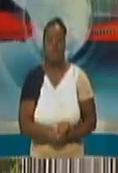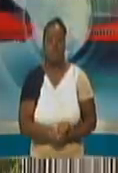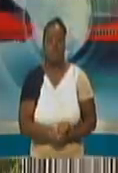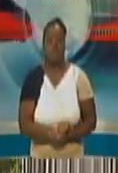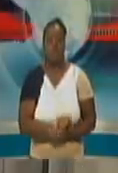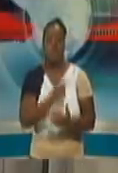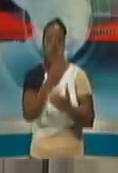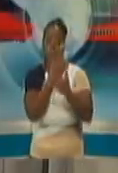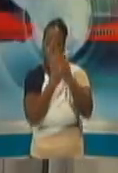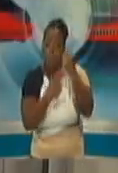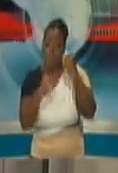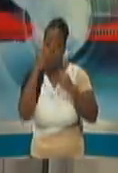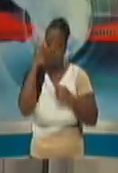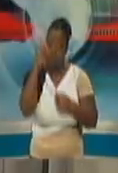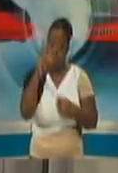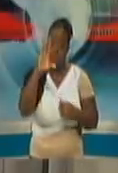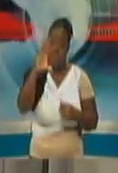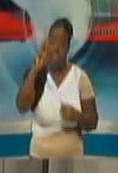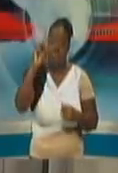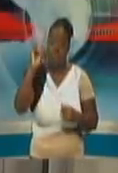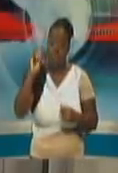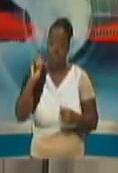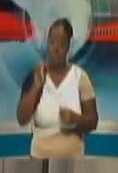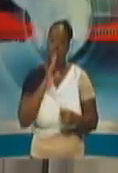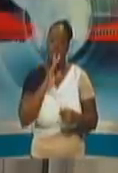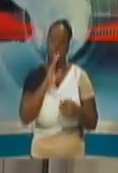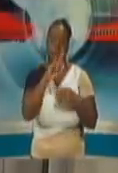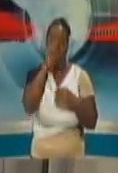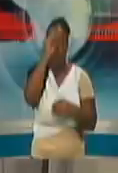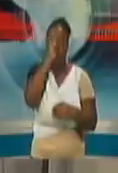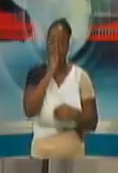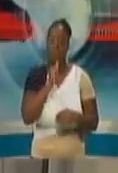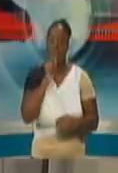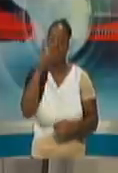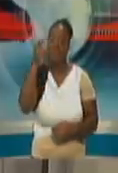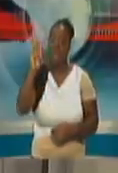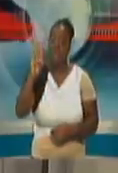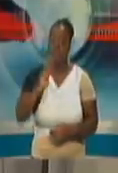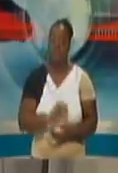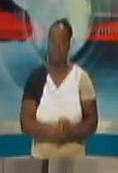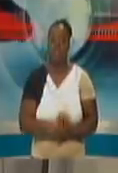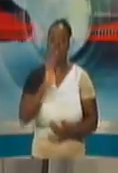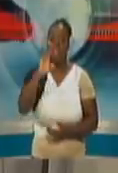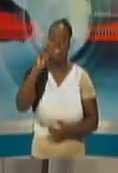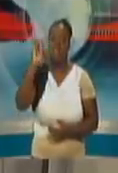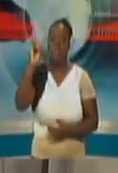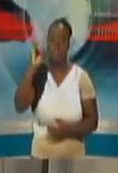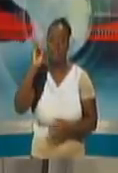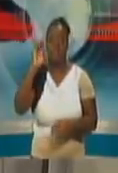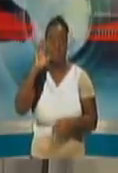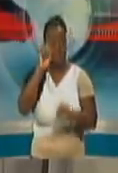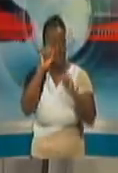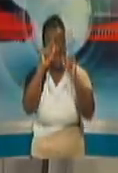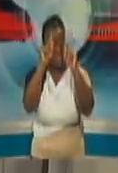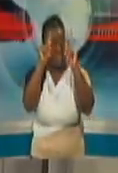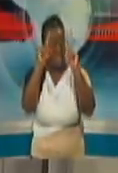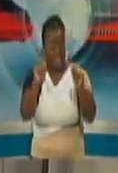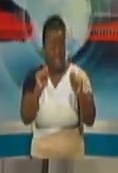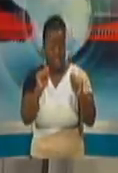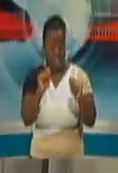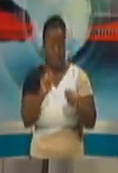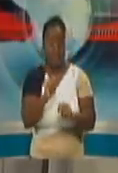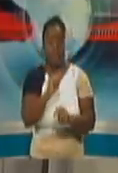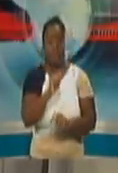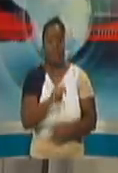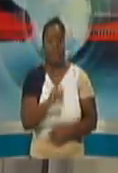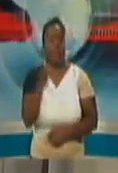and the CMO will answer the question of private labs. The CMO on Saturday on Saturday and before